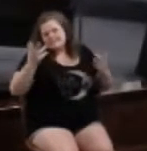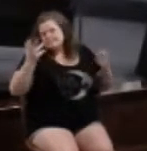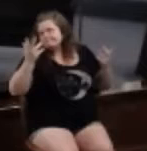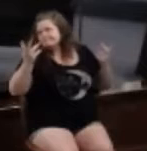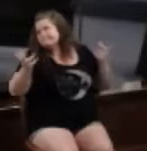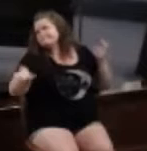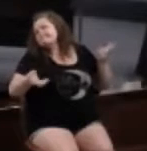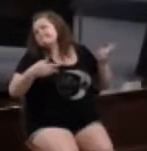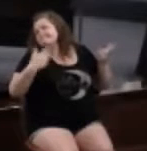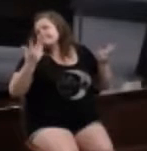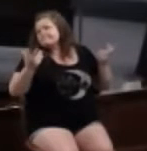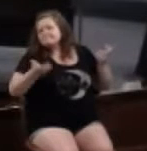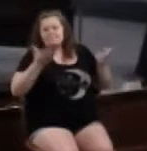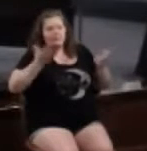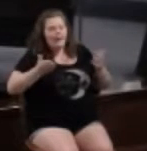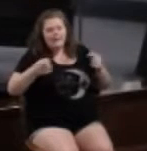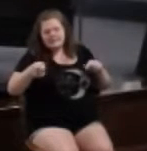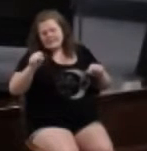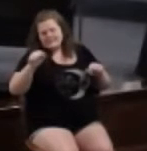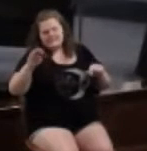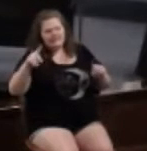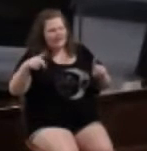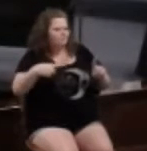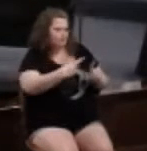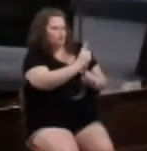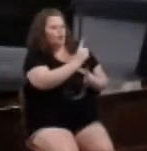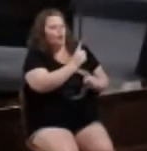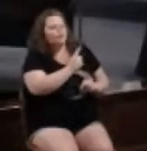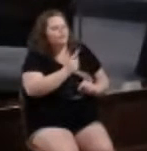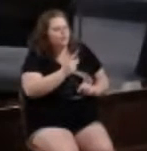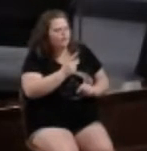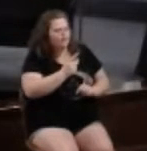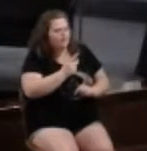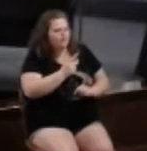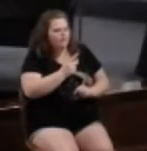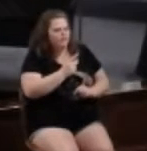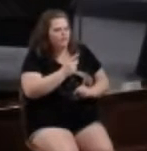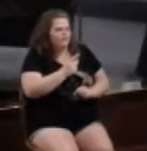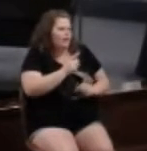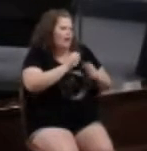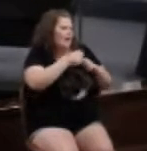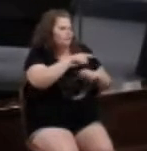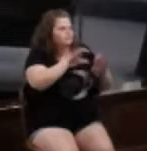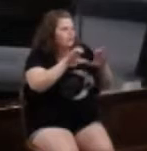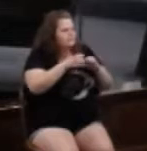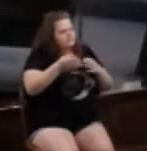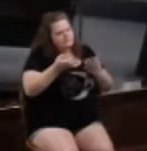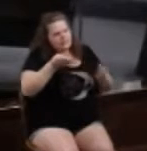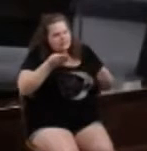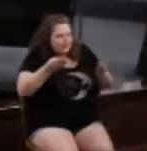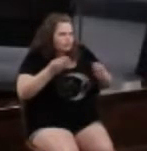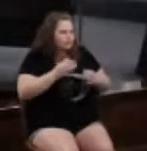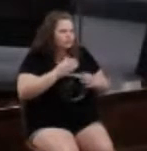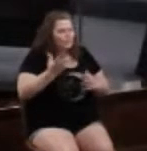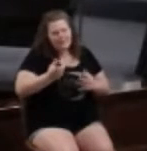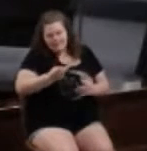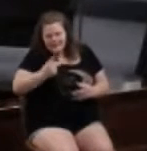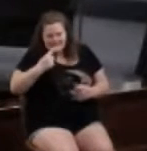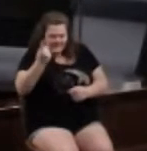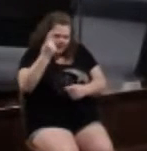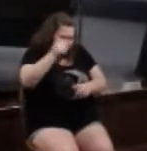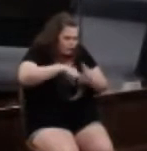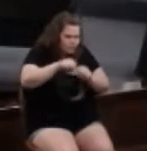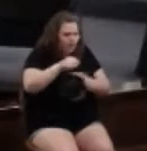maybe he insulted her. Or the way, you she's upset with the way he does ministry. Or they said something to each other. Or,